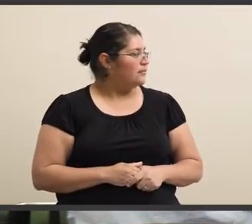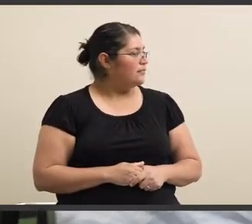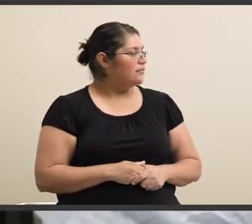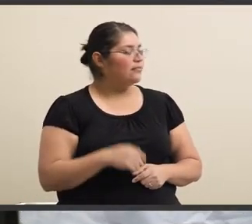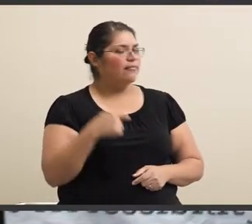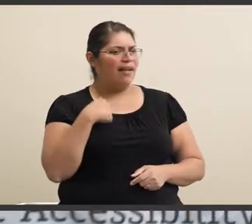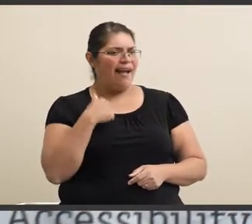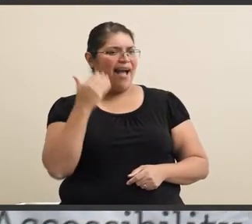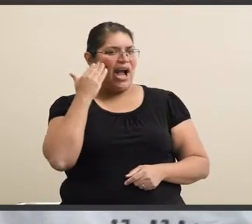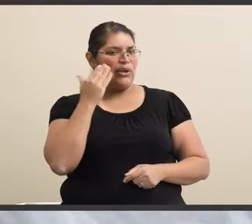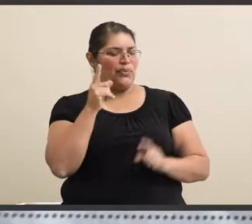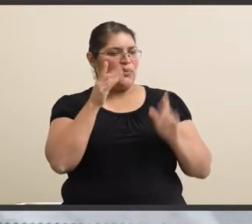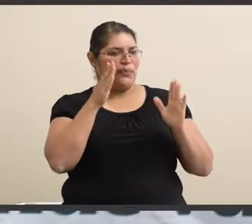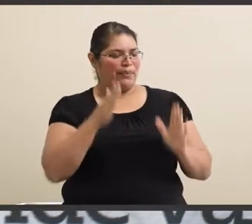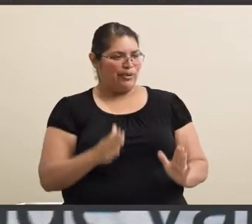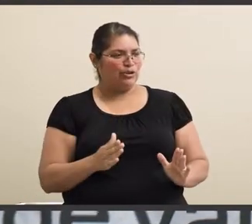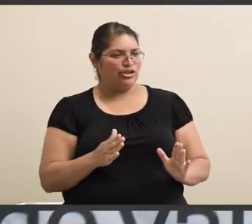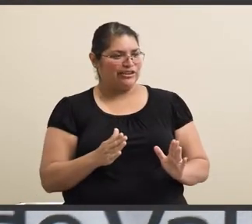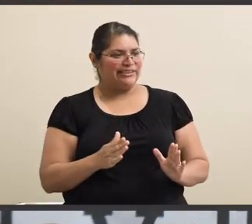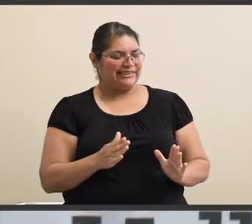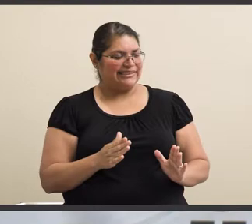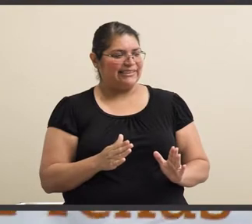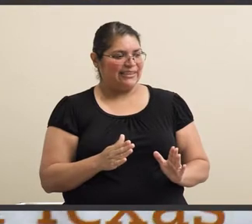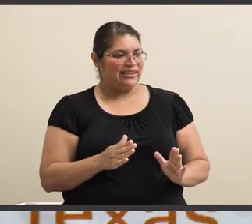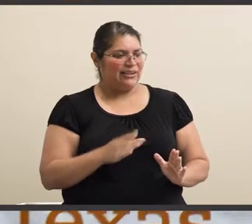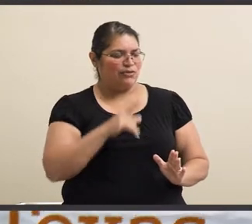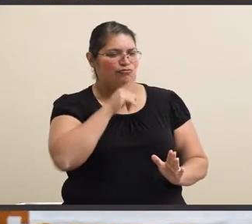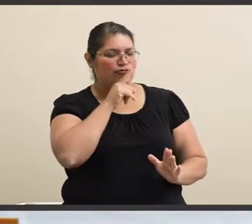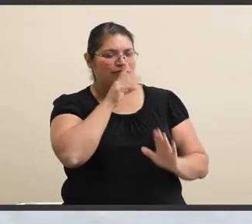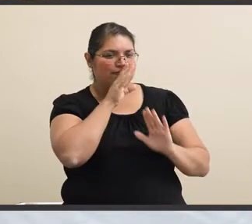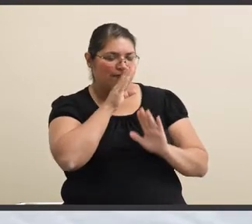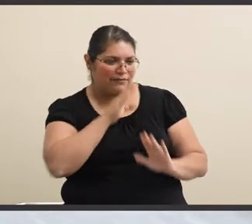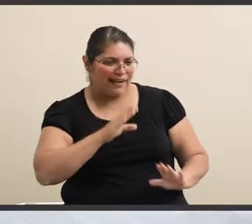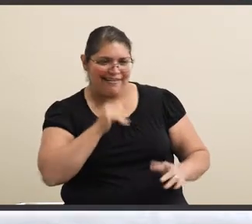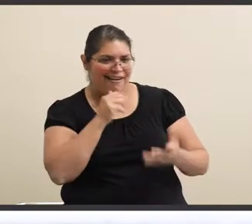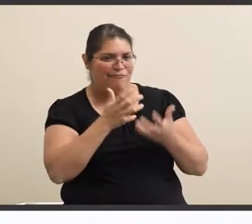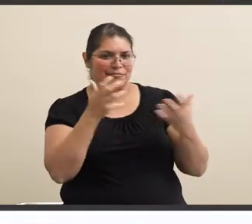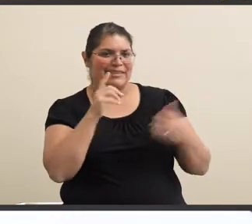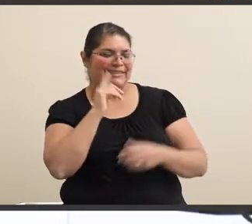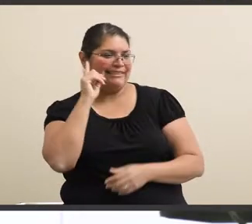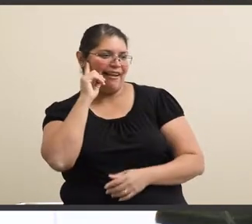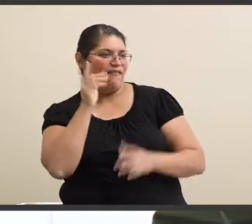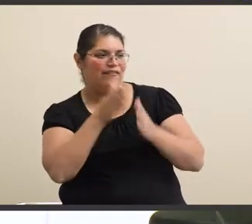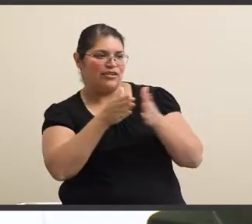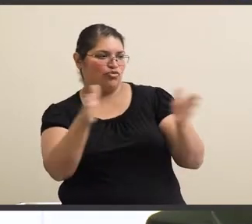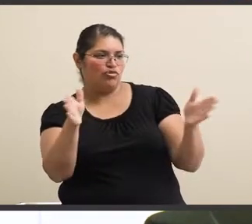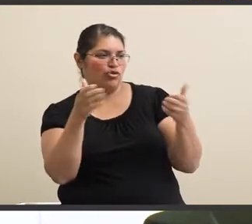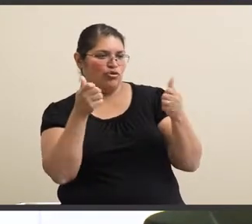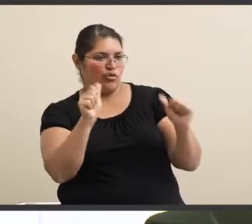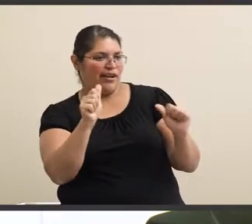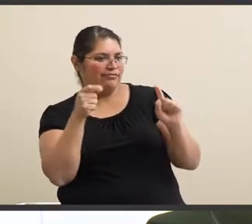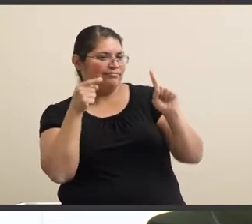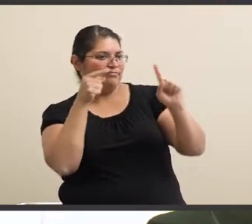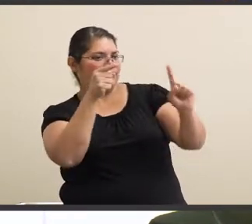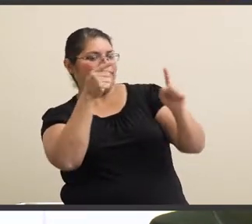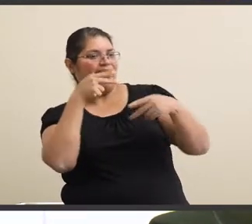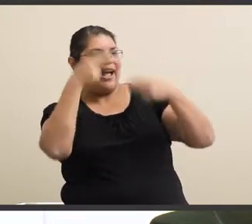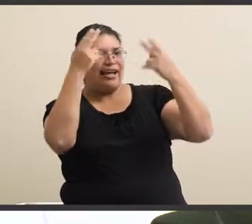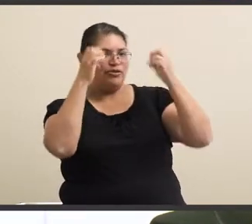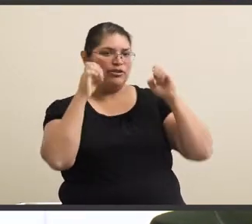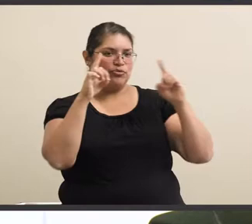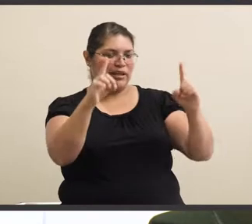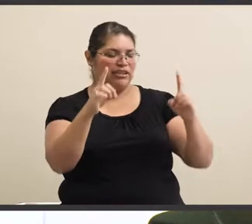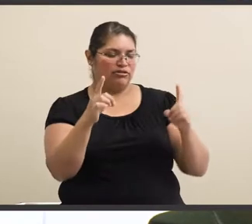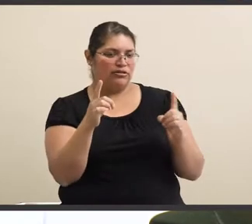I know personally in that statistic wise not a lot of deaf people in general try to pursue higher educations or really finish